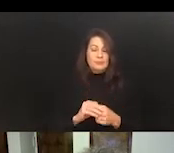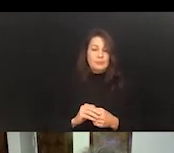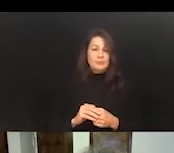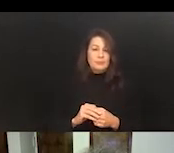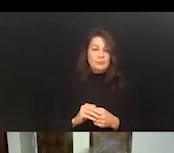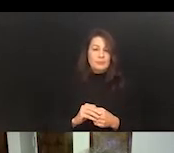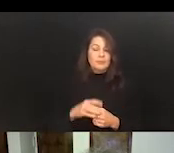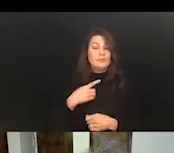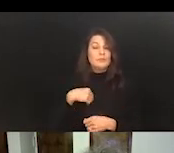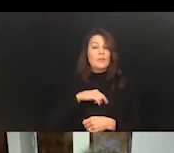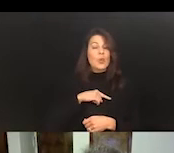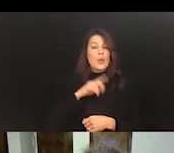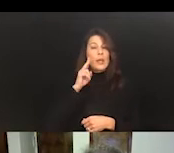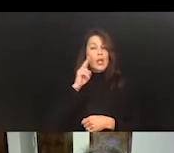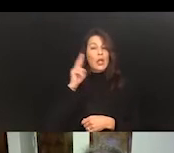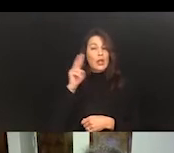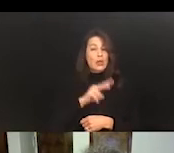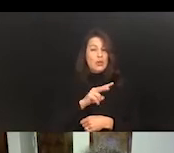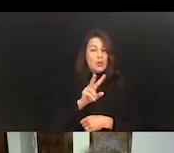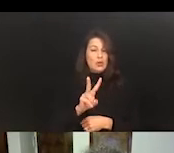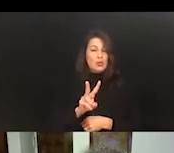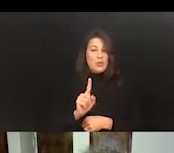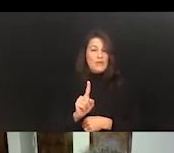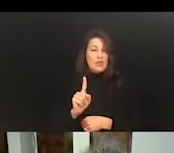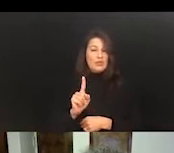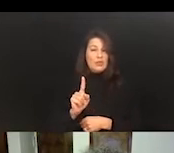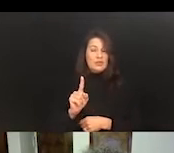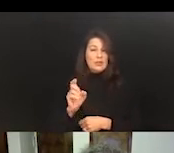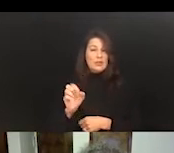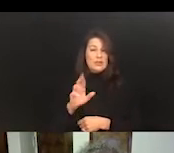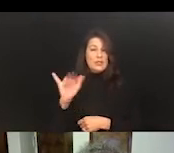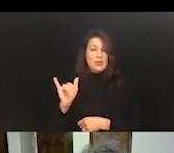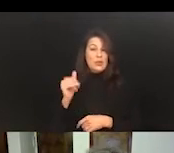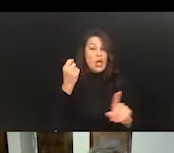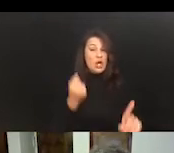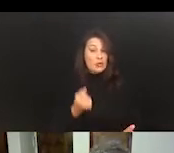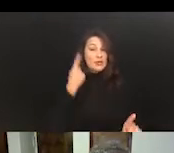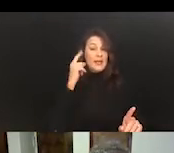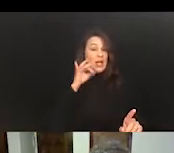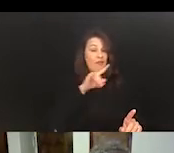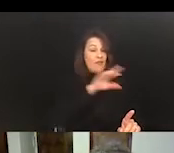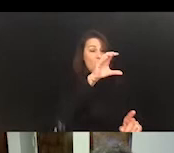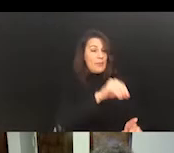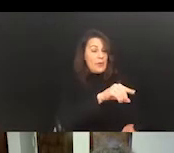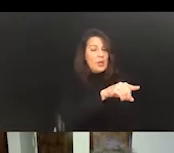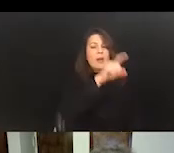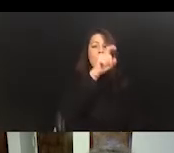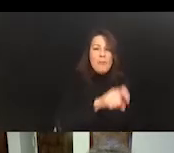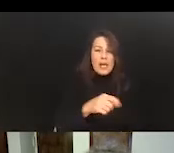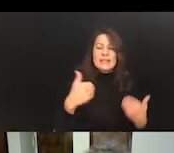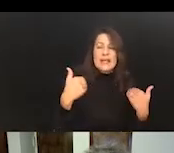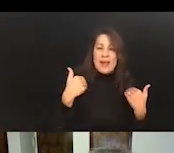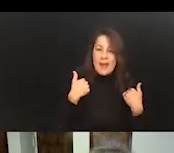at the sort of 21st century understanding of a corporation, there has to be a fundamental